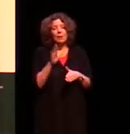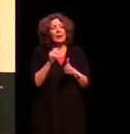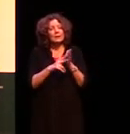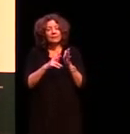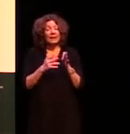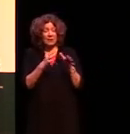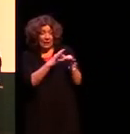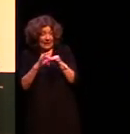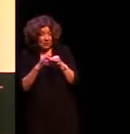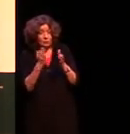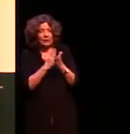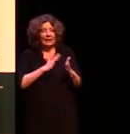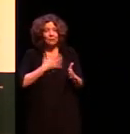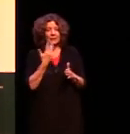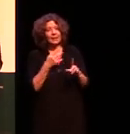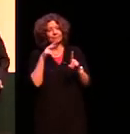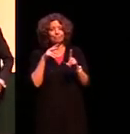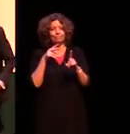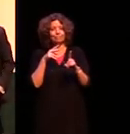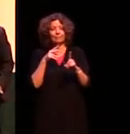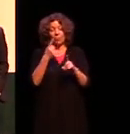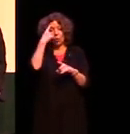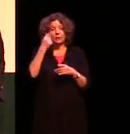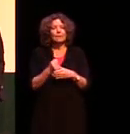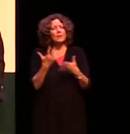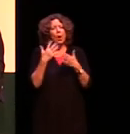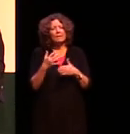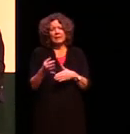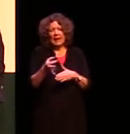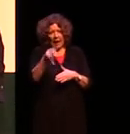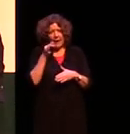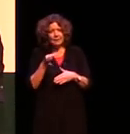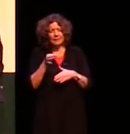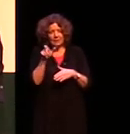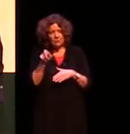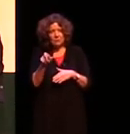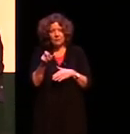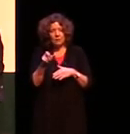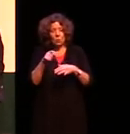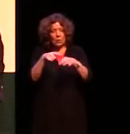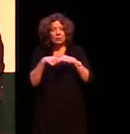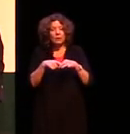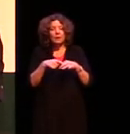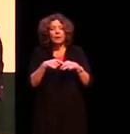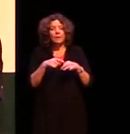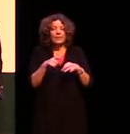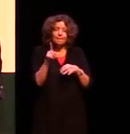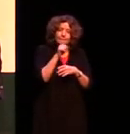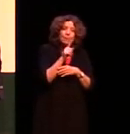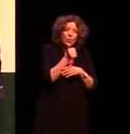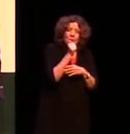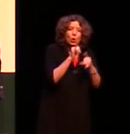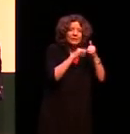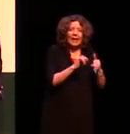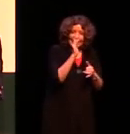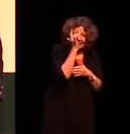observation and other people i mean it's i actually often get asked this question by by people who know dravidian languages so you're